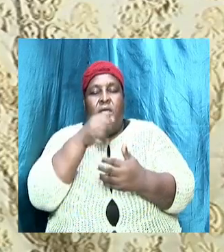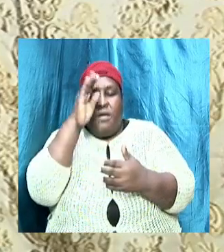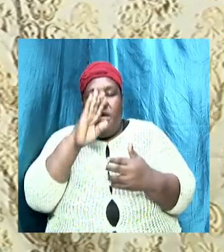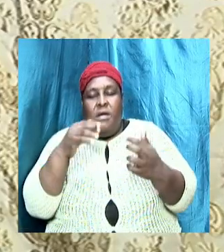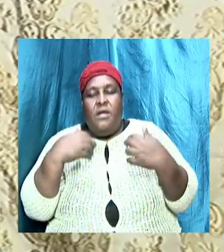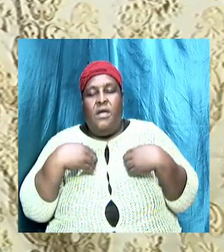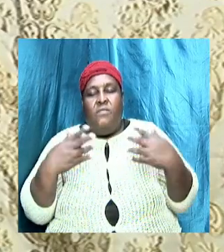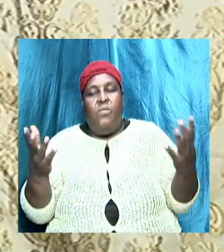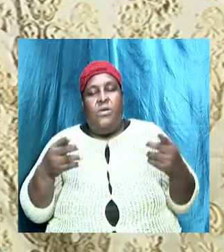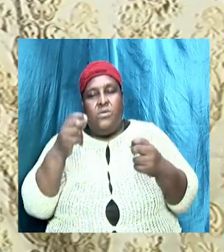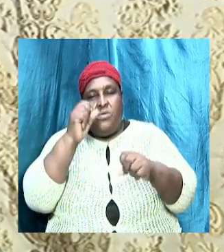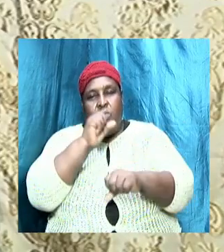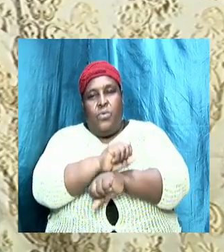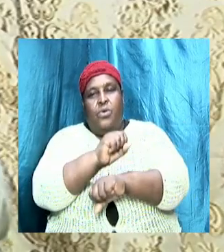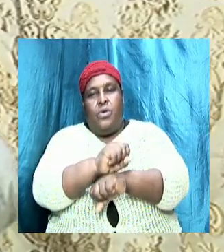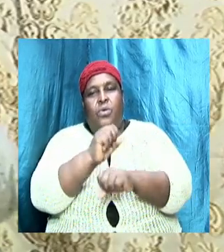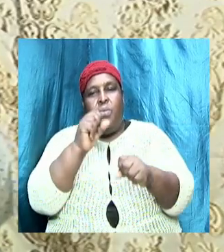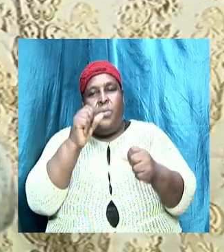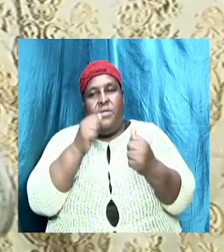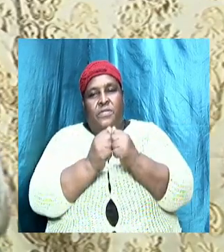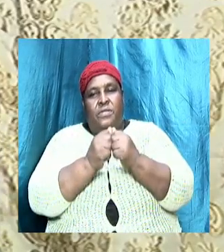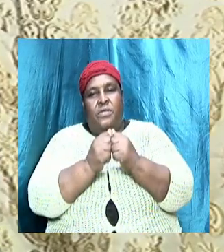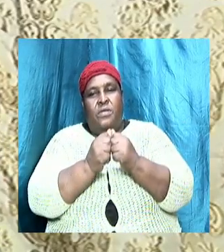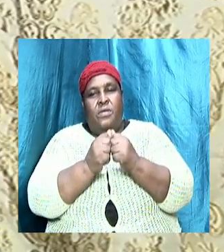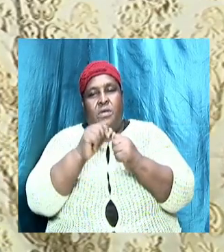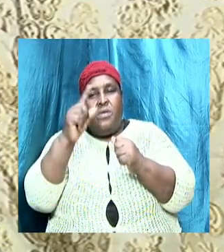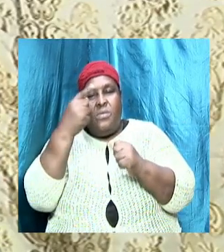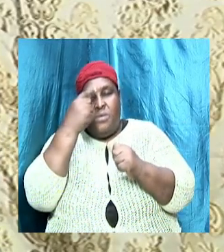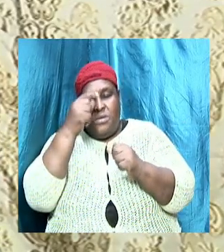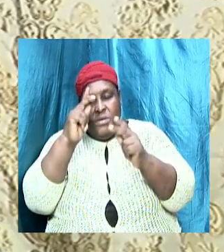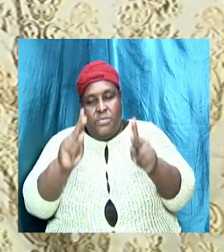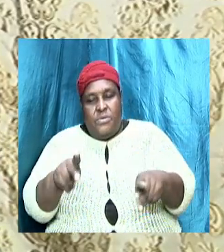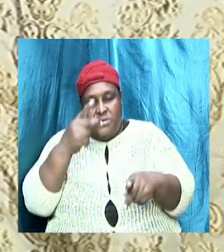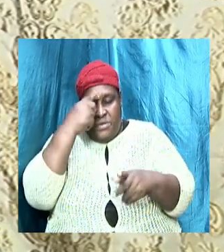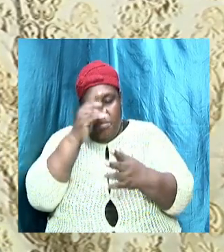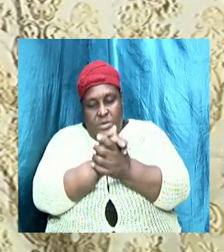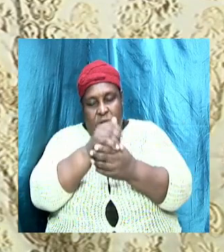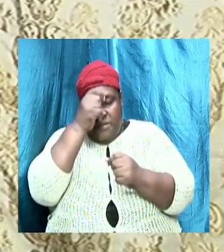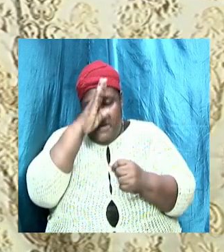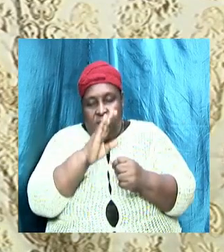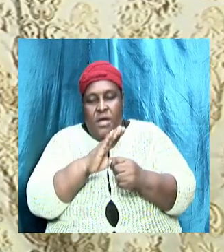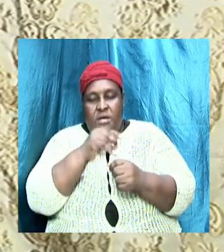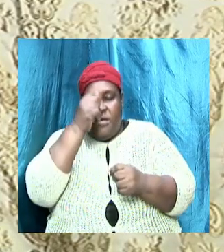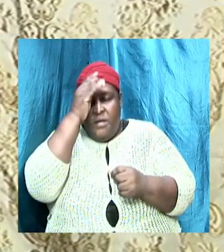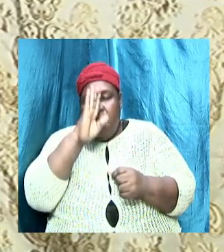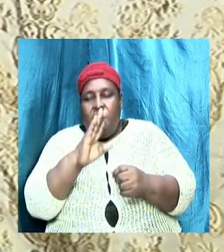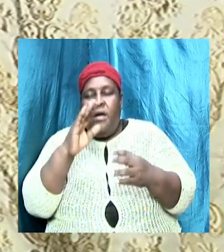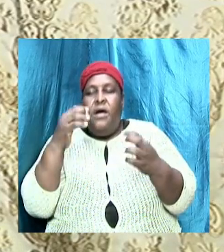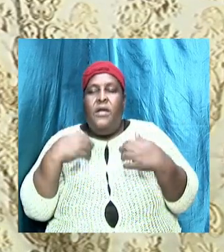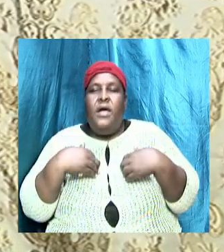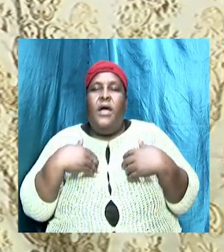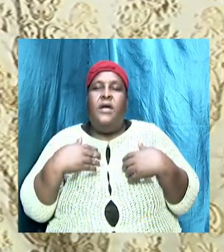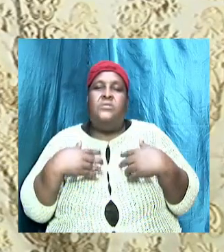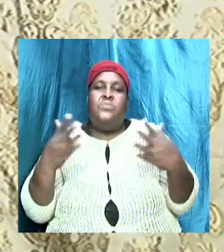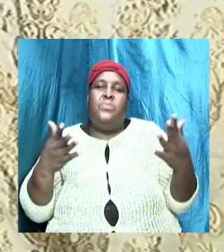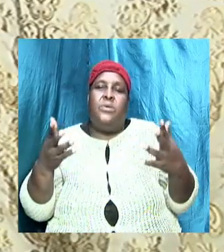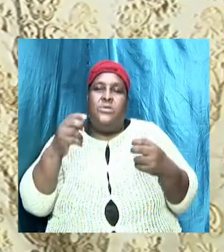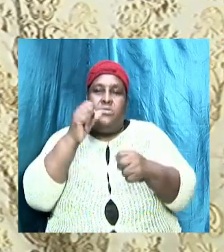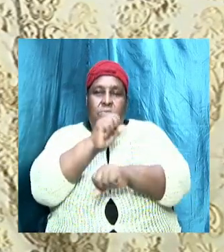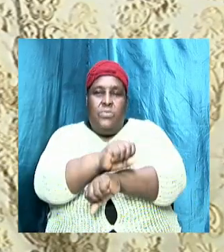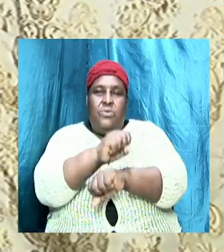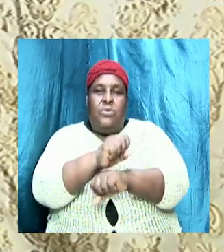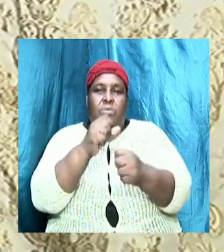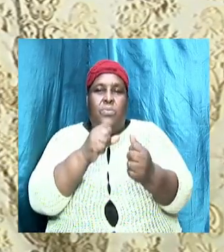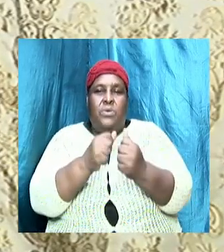with once a person believe God then God has what to work with